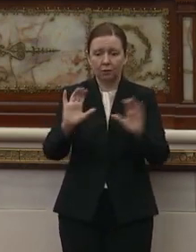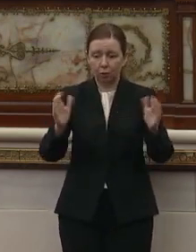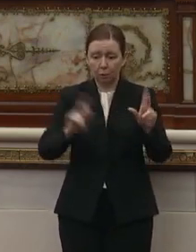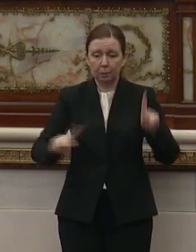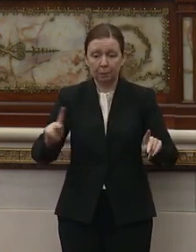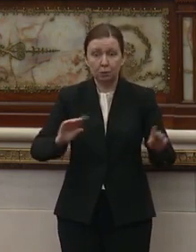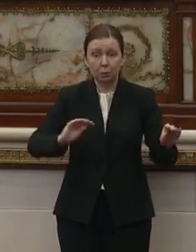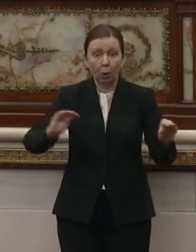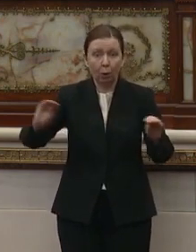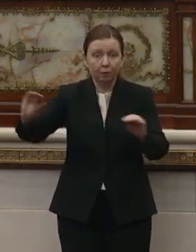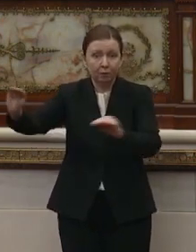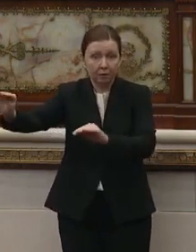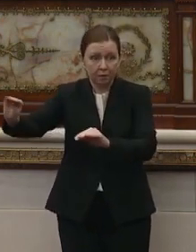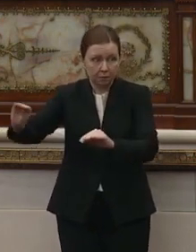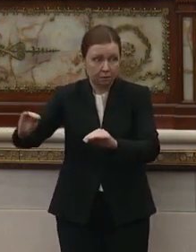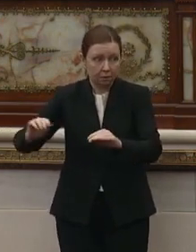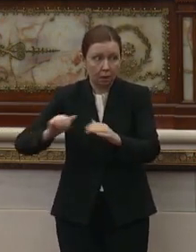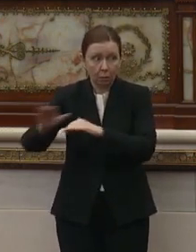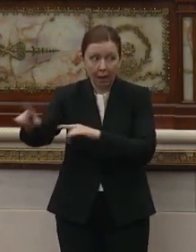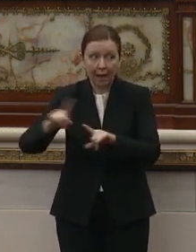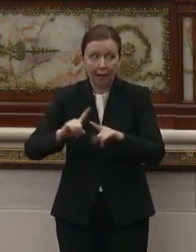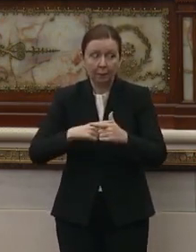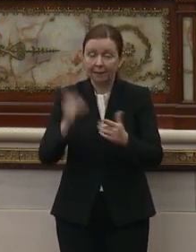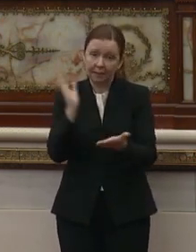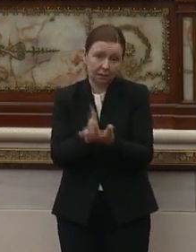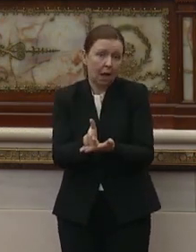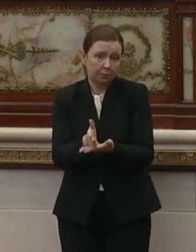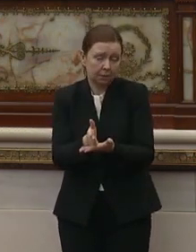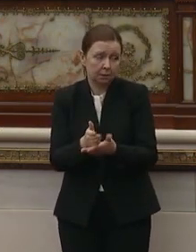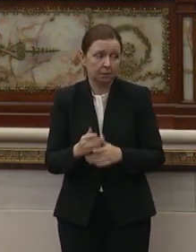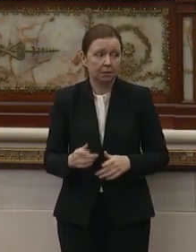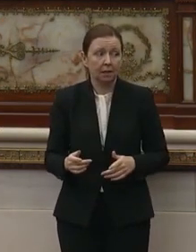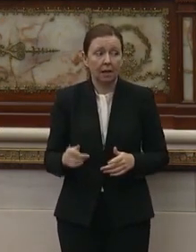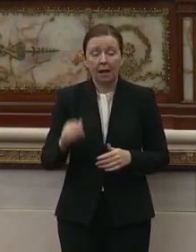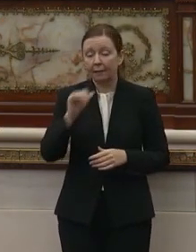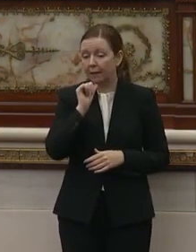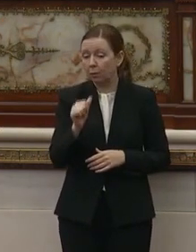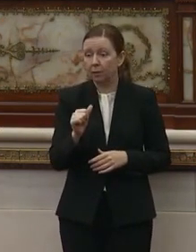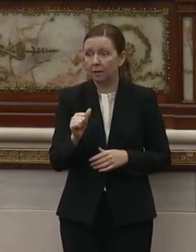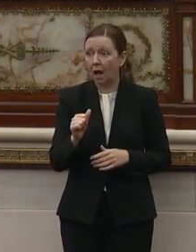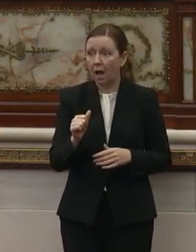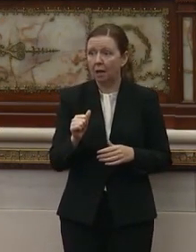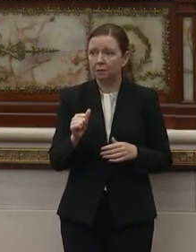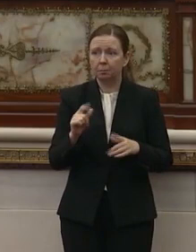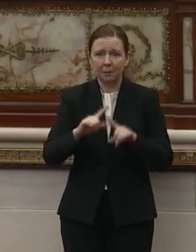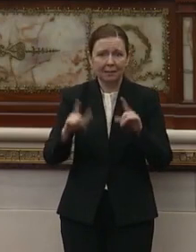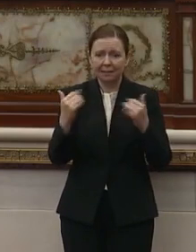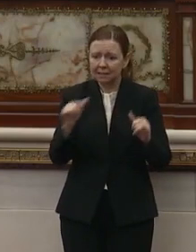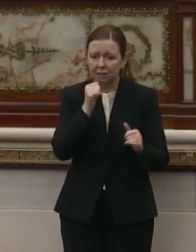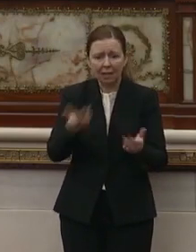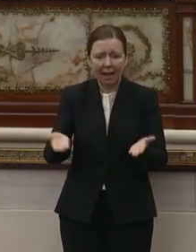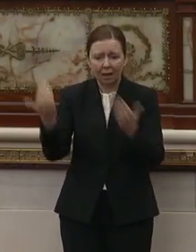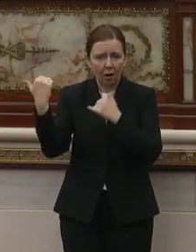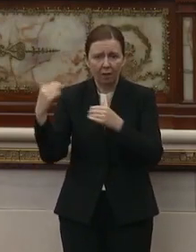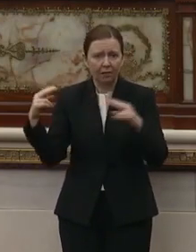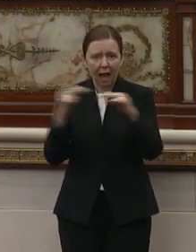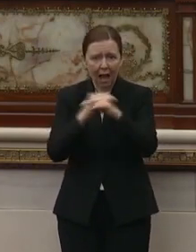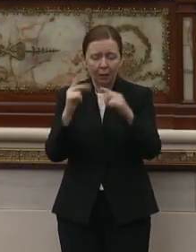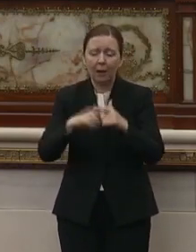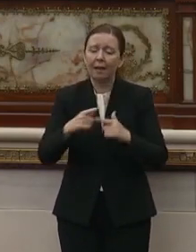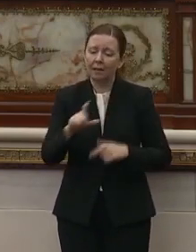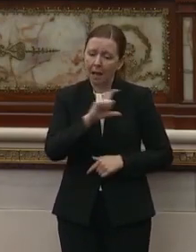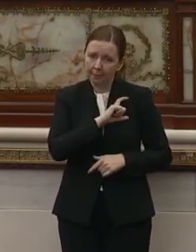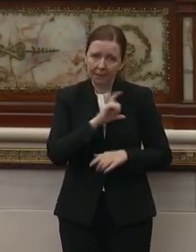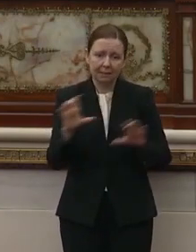to move in another direction. But then they stopped. And they would not get off the highway. And then the police